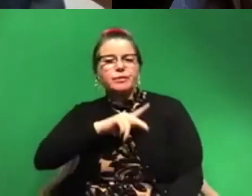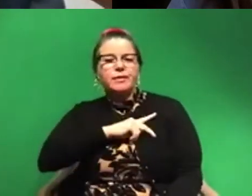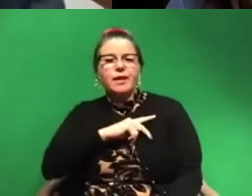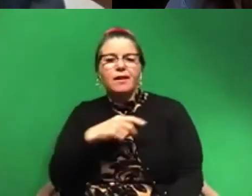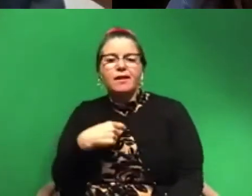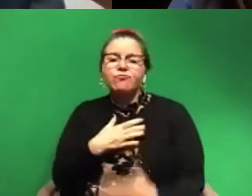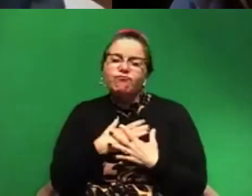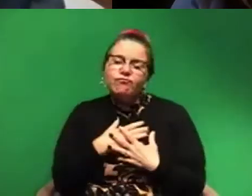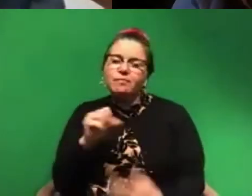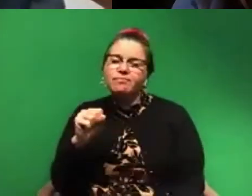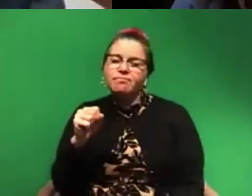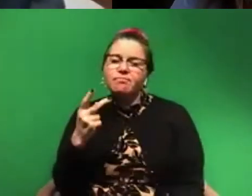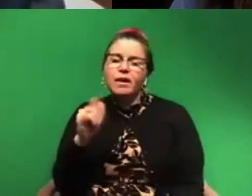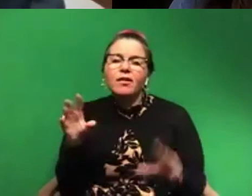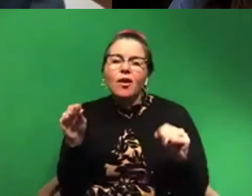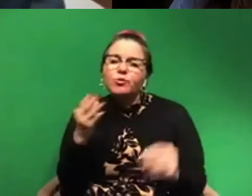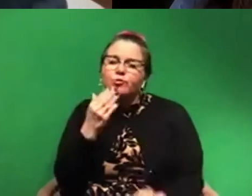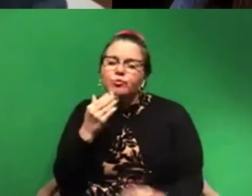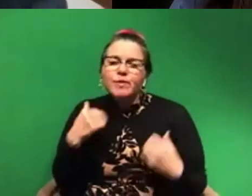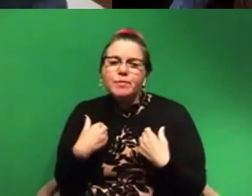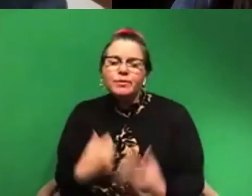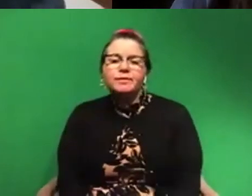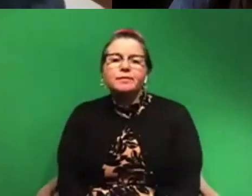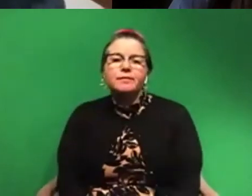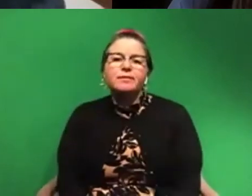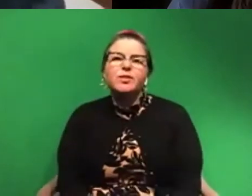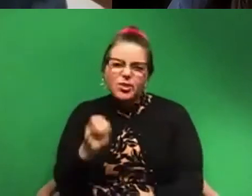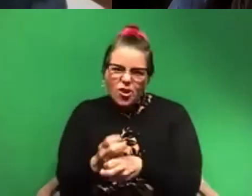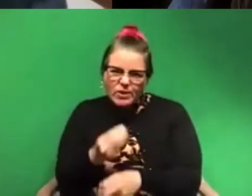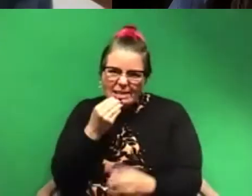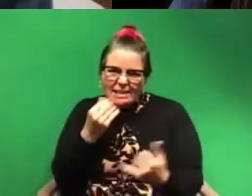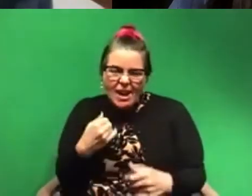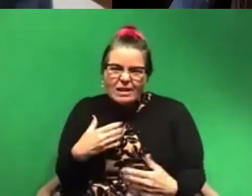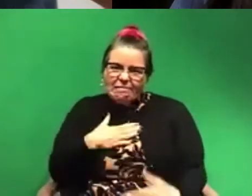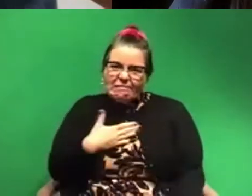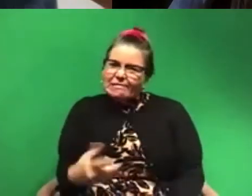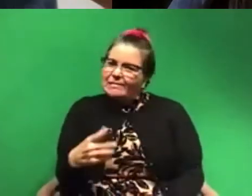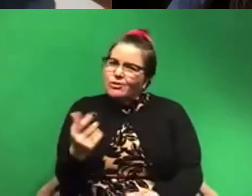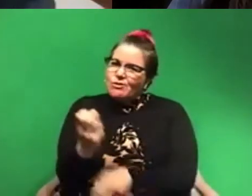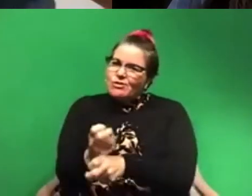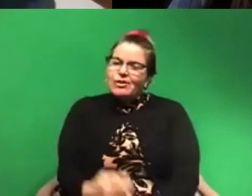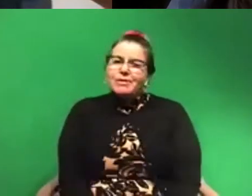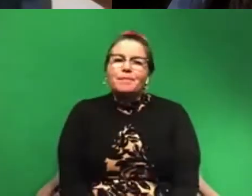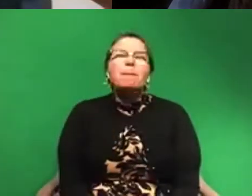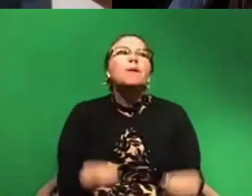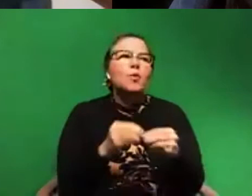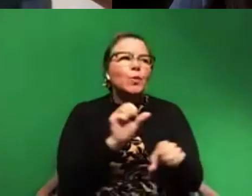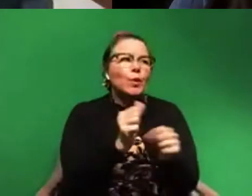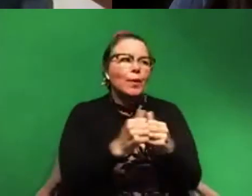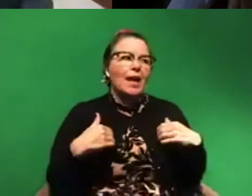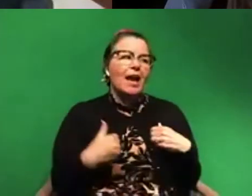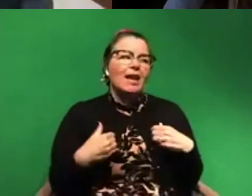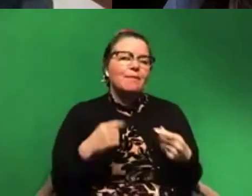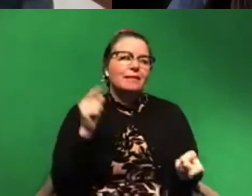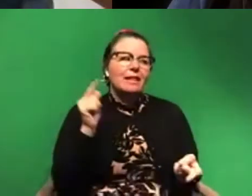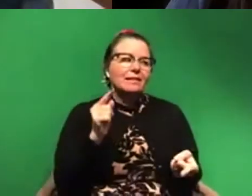They're just sweet little animals, um, which makes it really hard to eat them now. have to confess. The more you work with animals, the less you want to eat them.